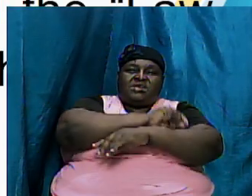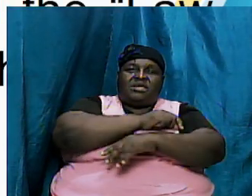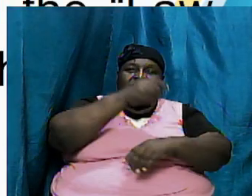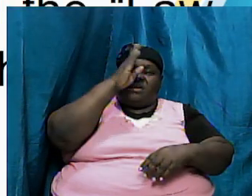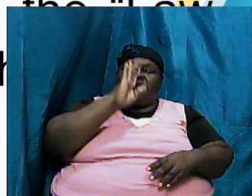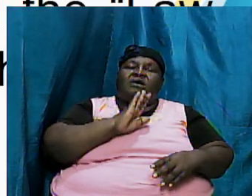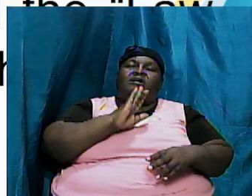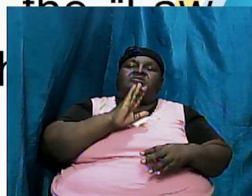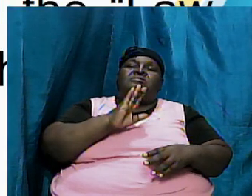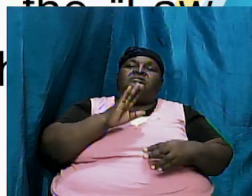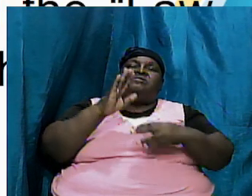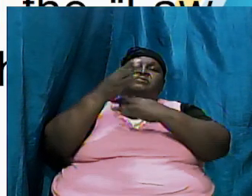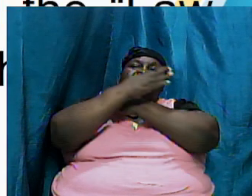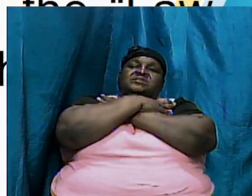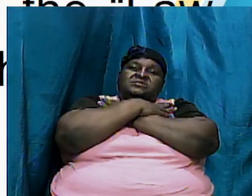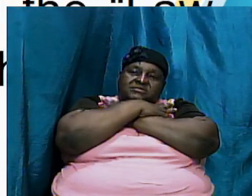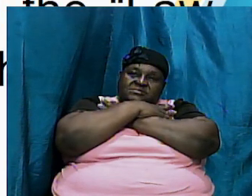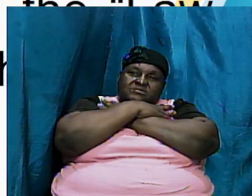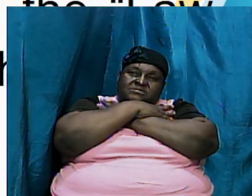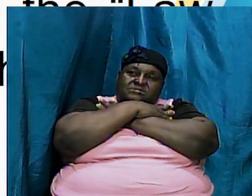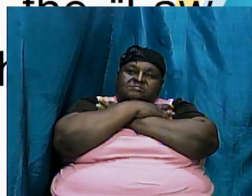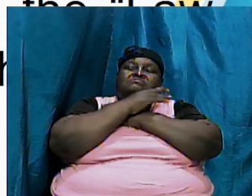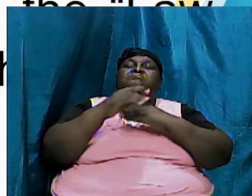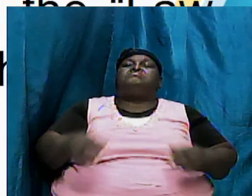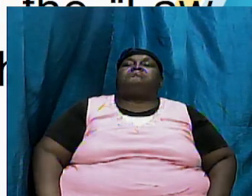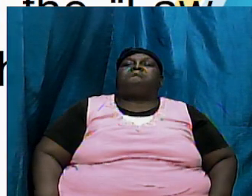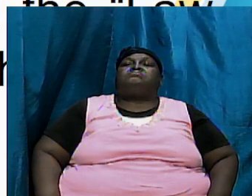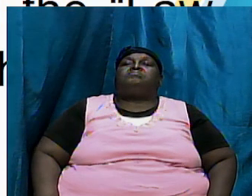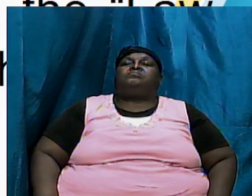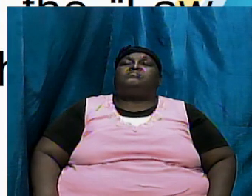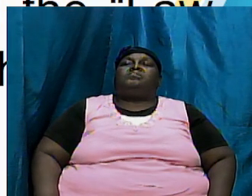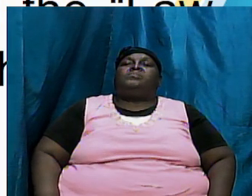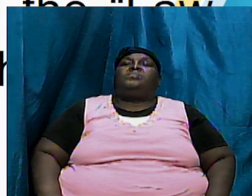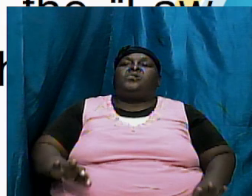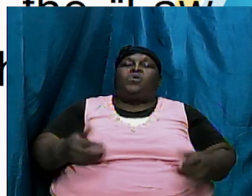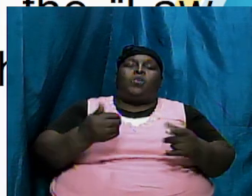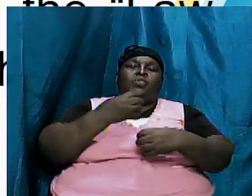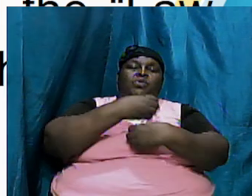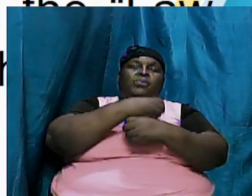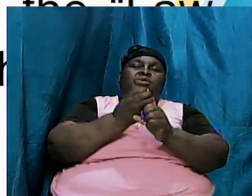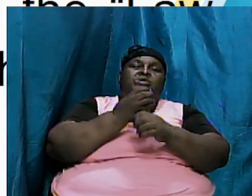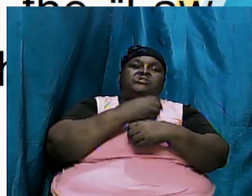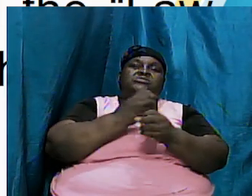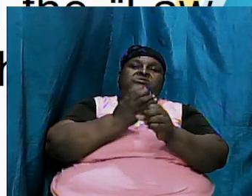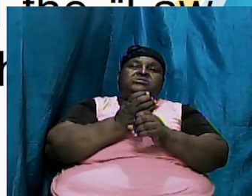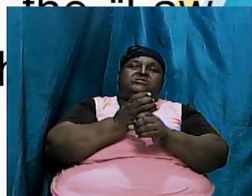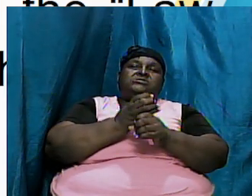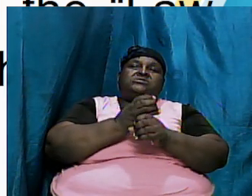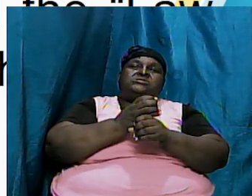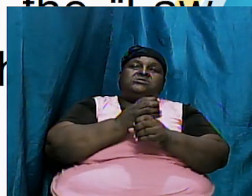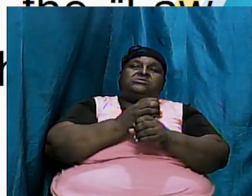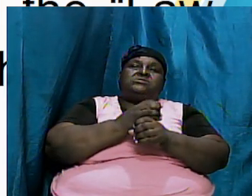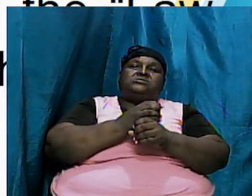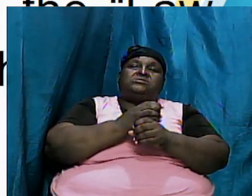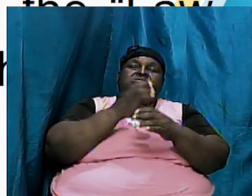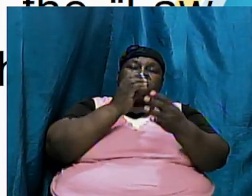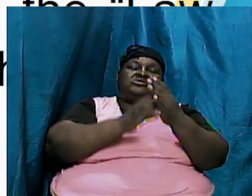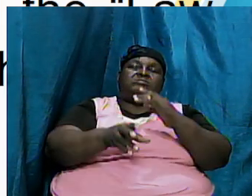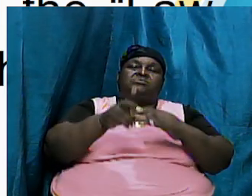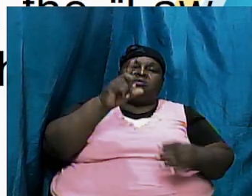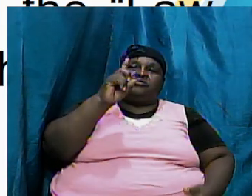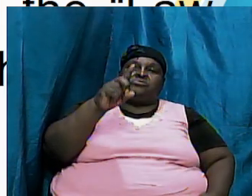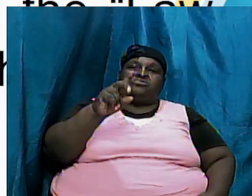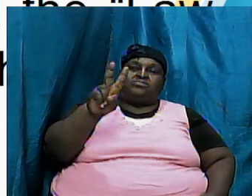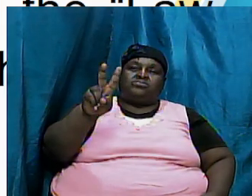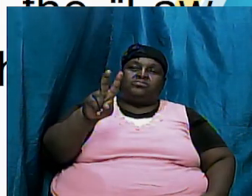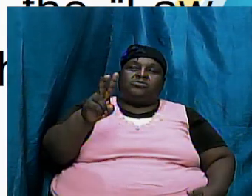sequence of how the creation unfolded now chapter two repeats